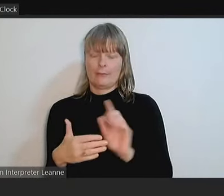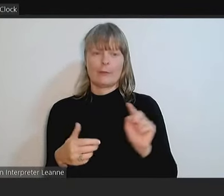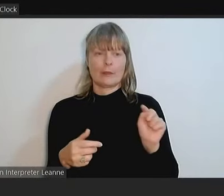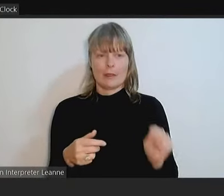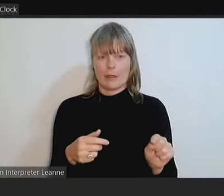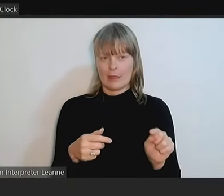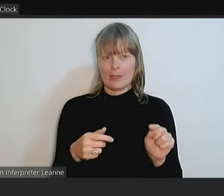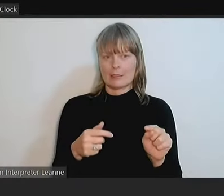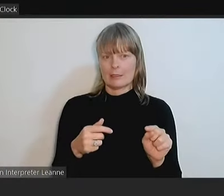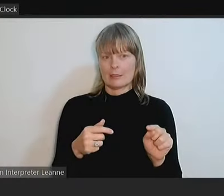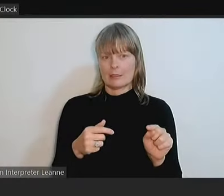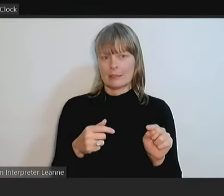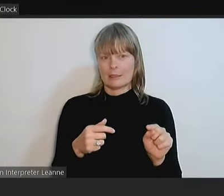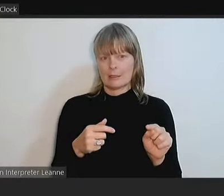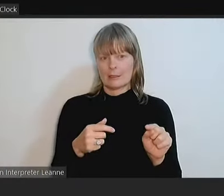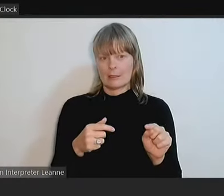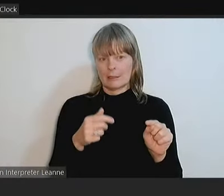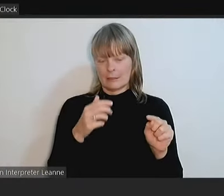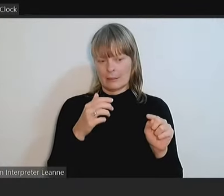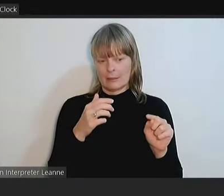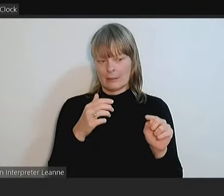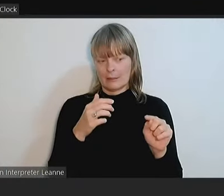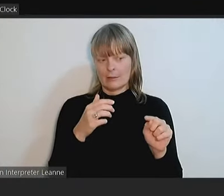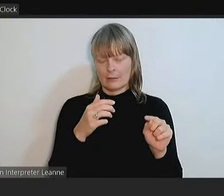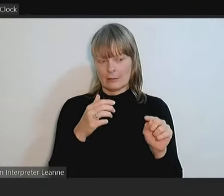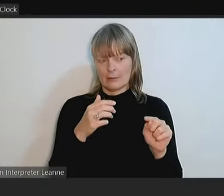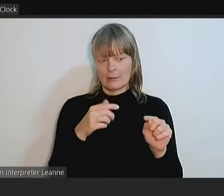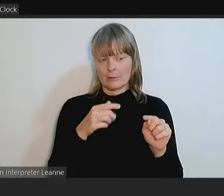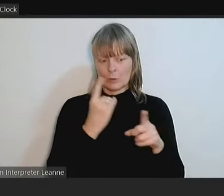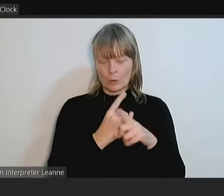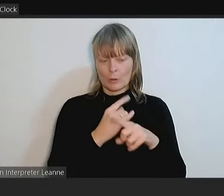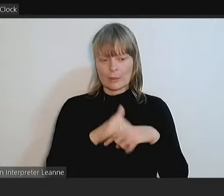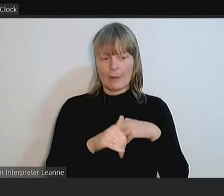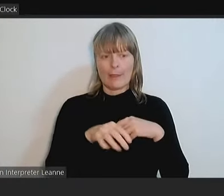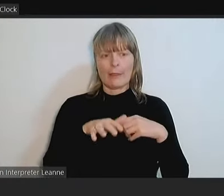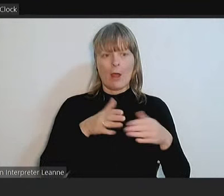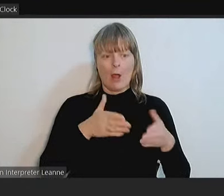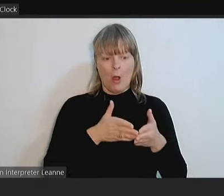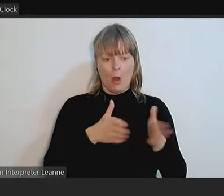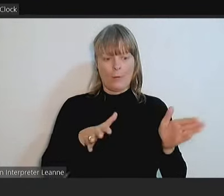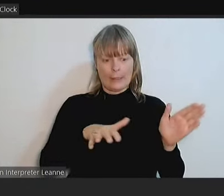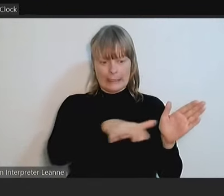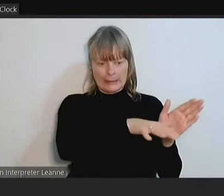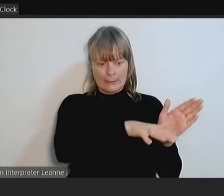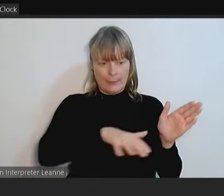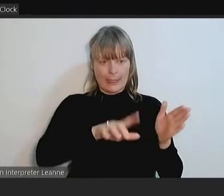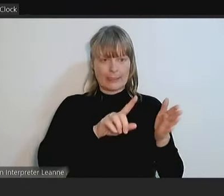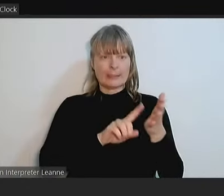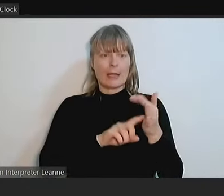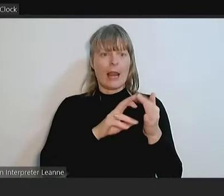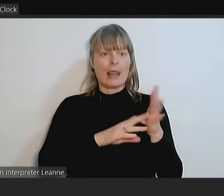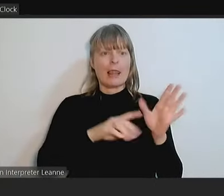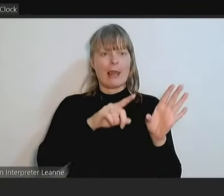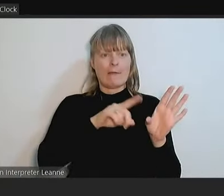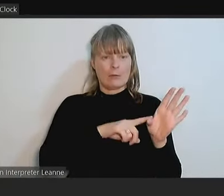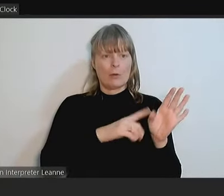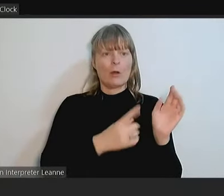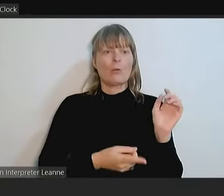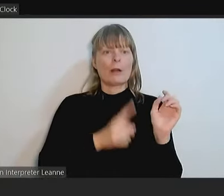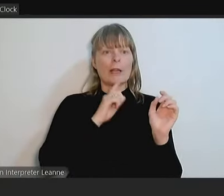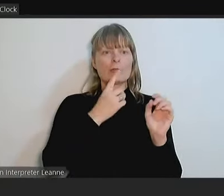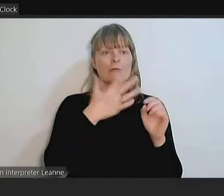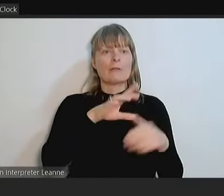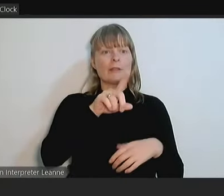addresses the open space levy and the proposal here is 150,000 to do the preparation work